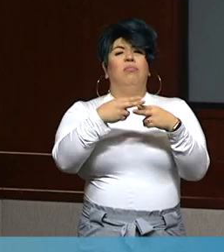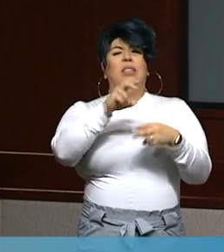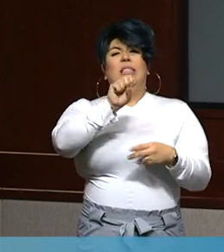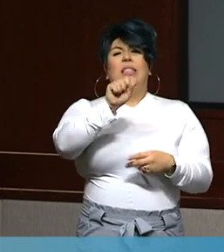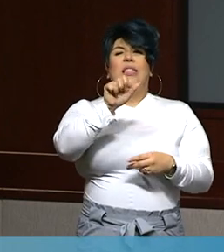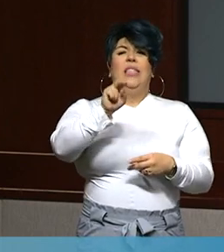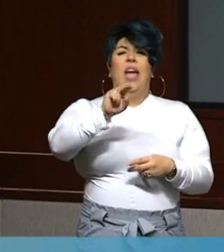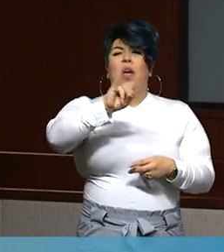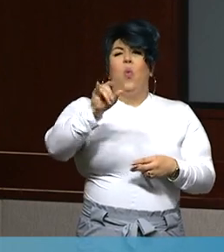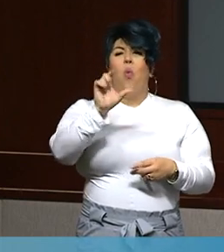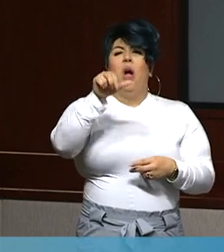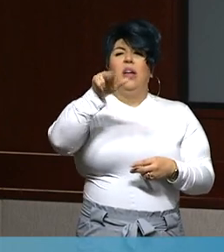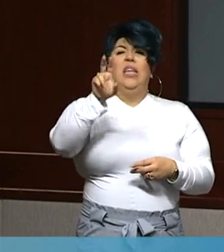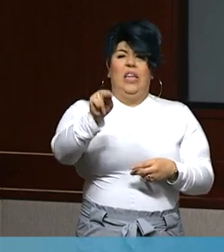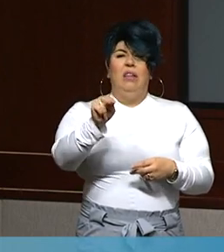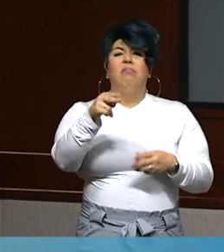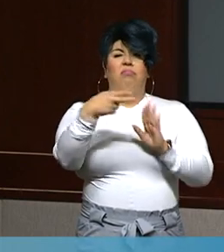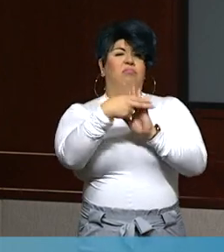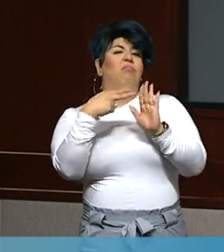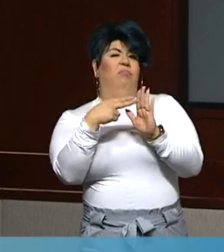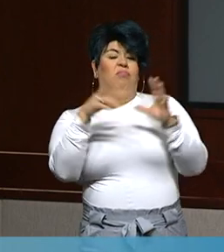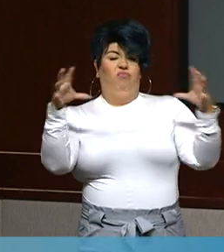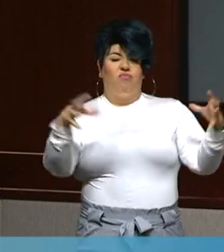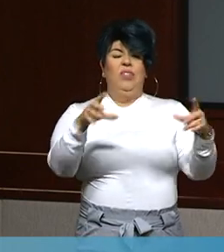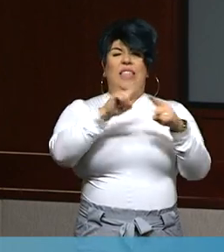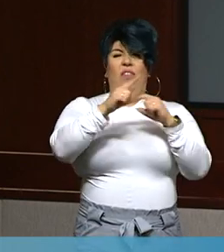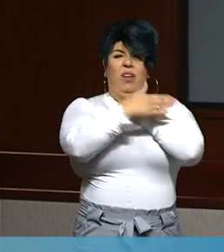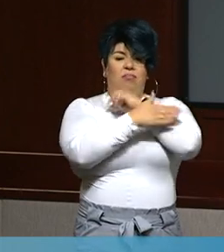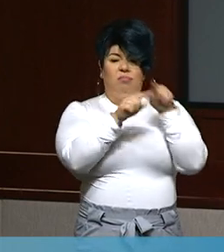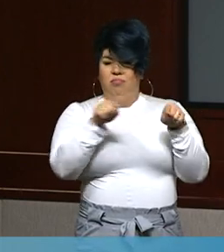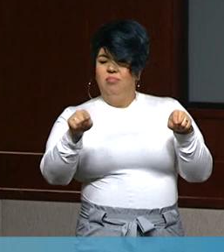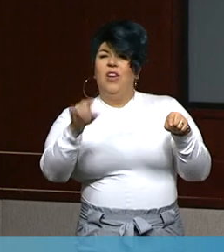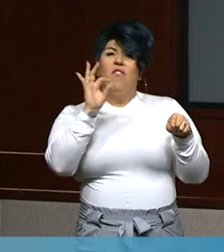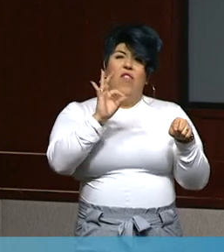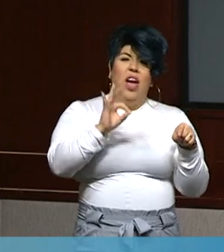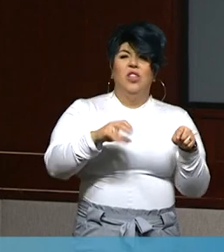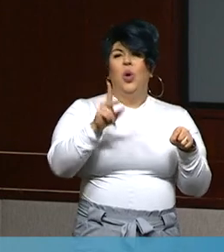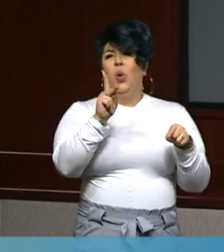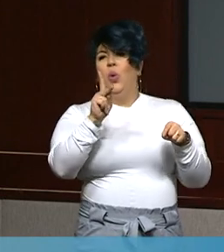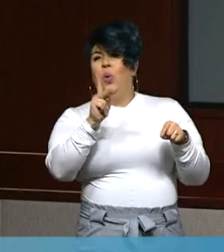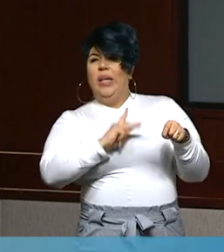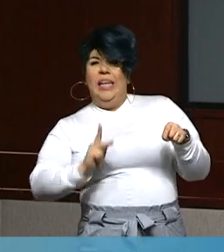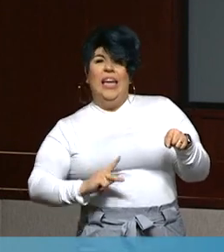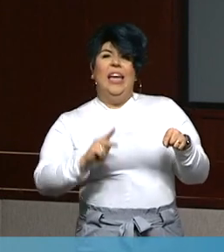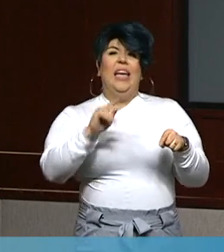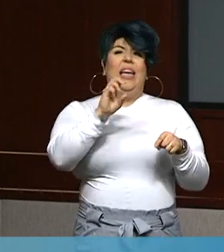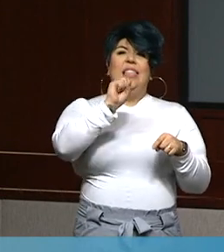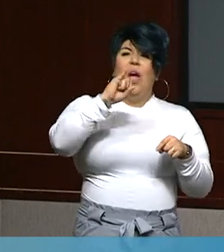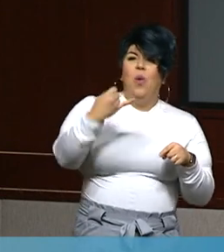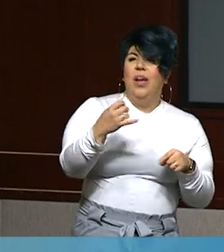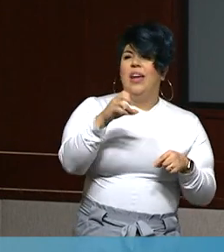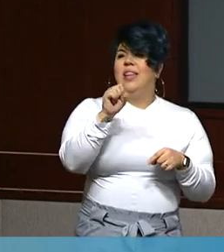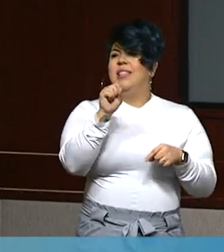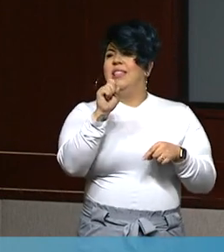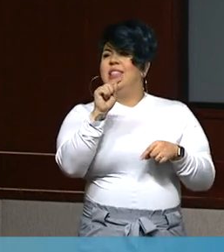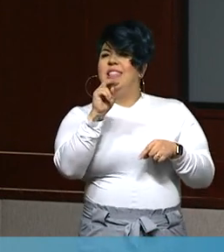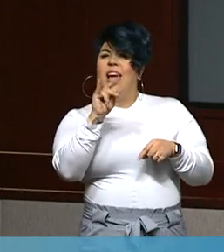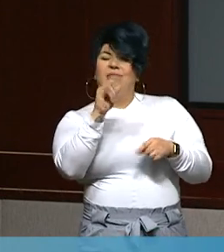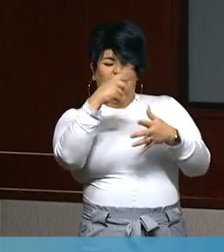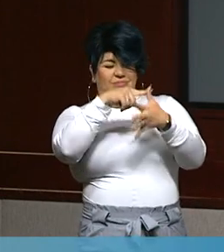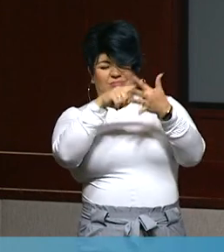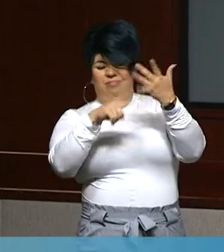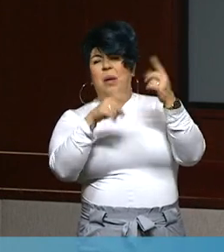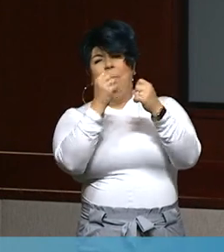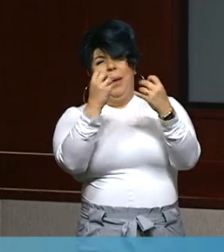Calaveras, Fresno, Kings, Madera, Mariposa, Merced, San Benito, San Joaquin, Stanislaus, Tulare, and Tuolumne